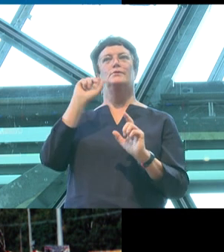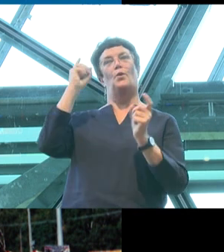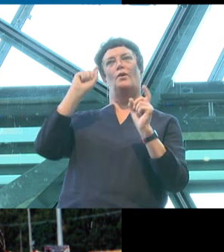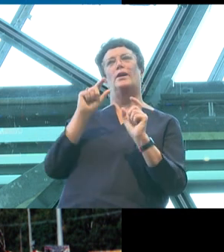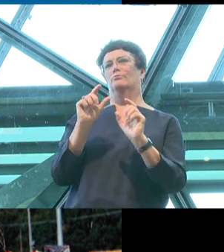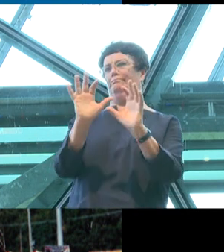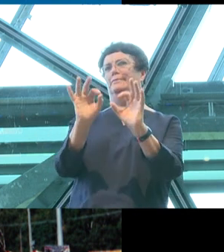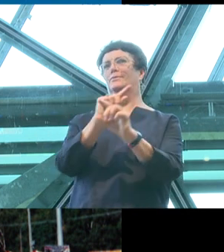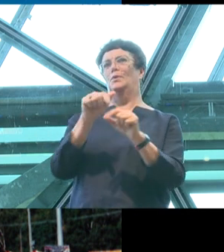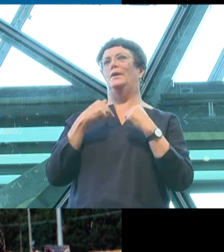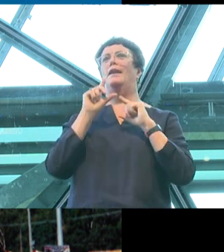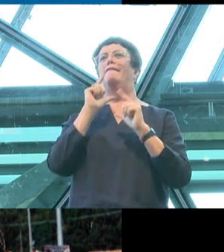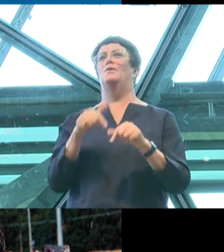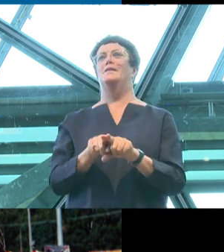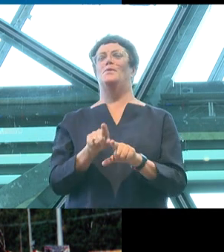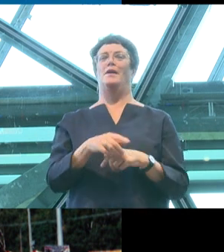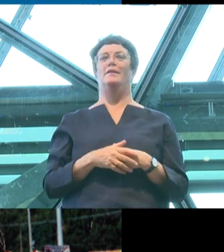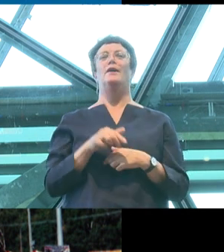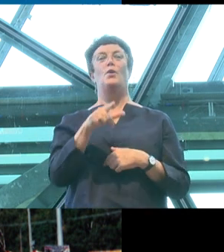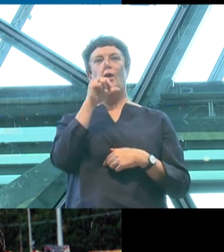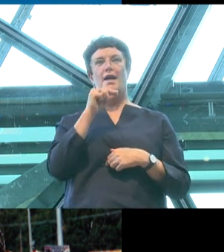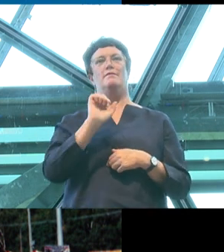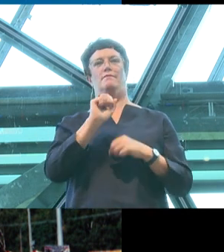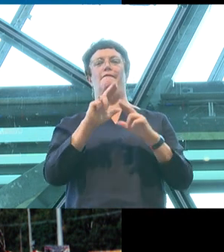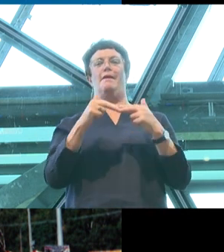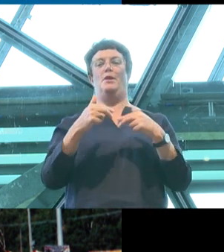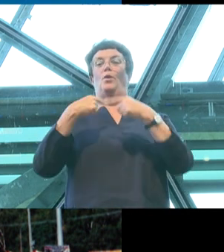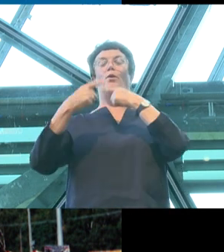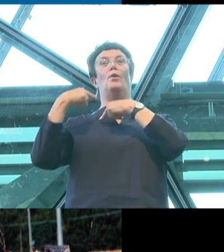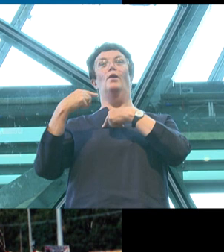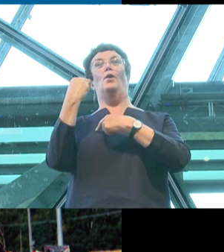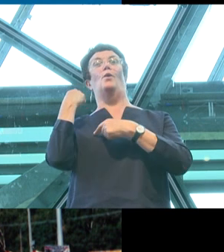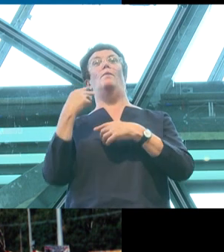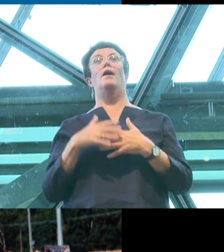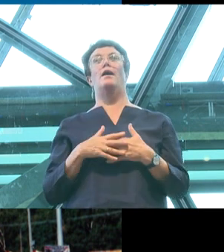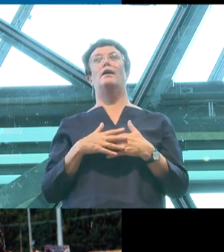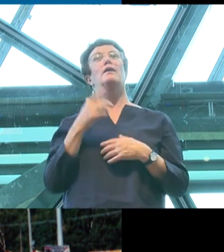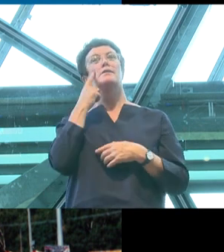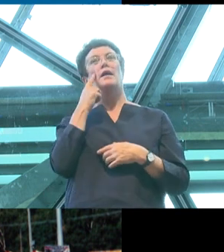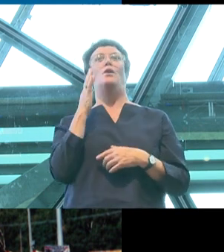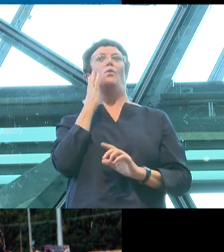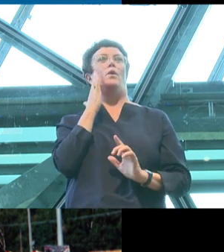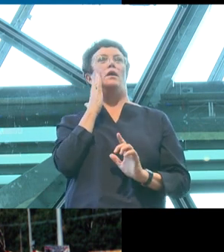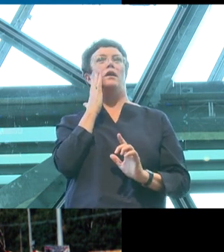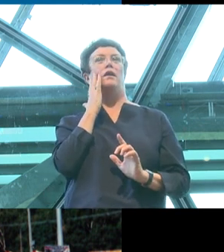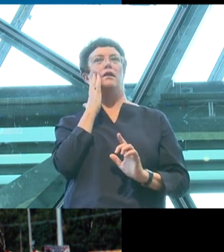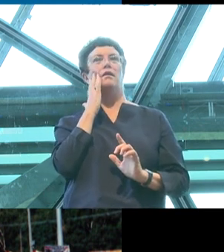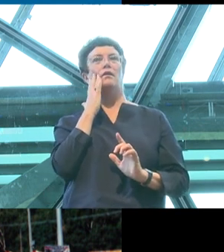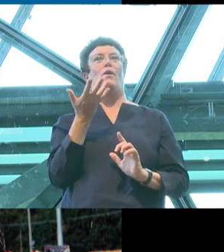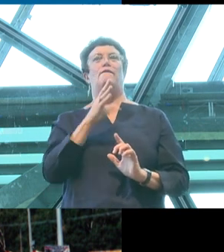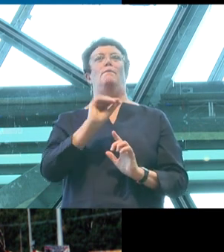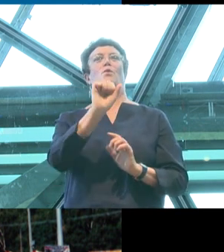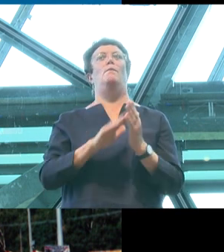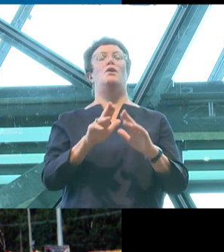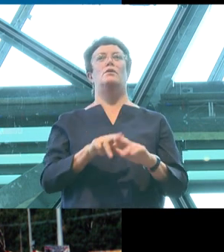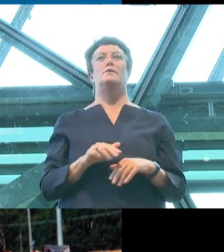You wouldn't have to go far back in your family history though to see the points at which you depart from this island nation. We are